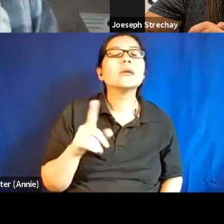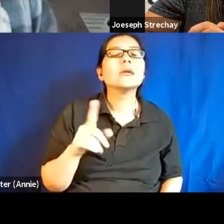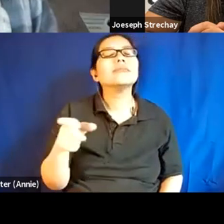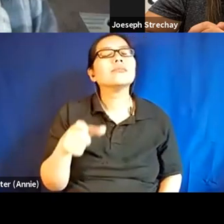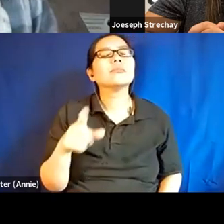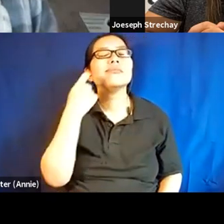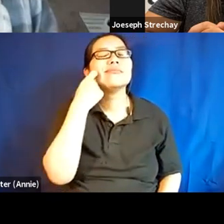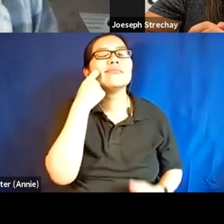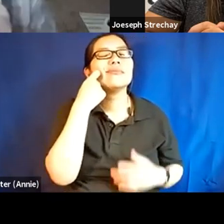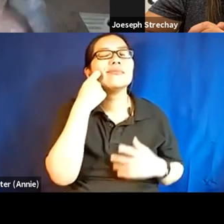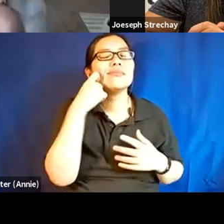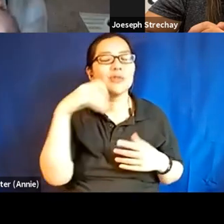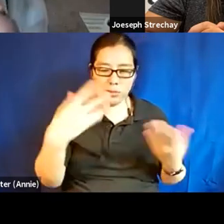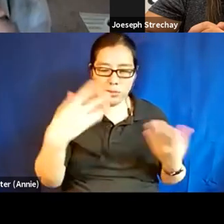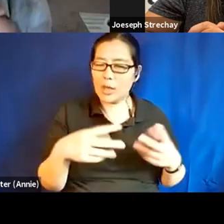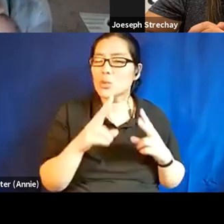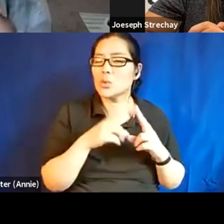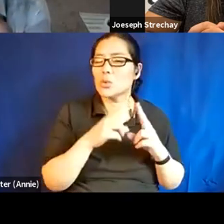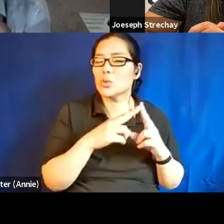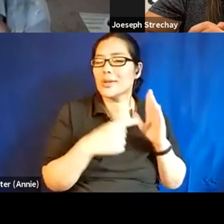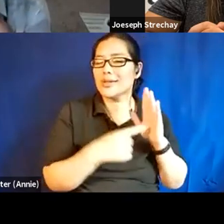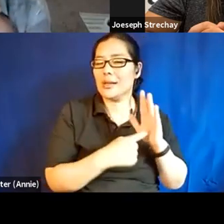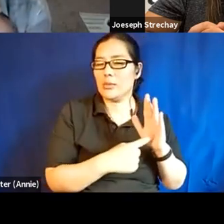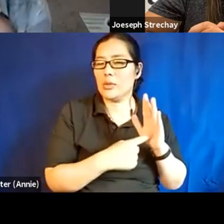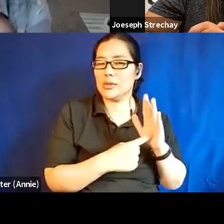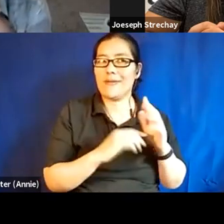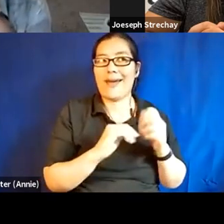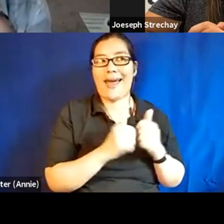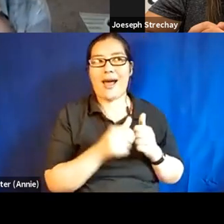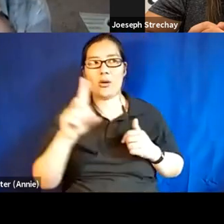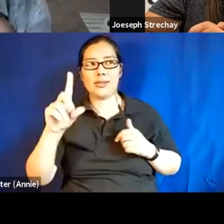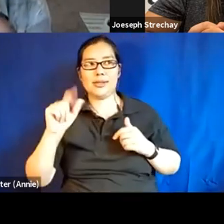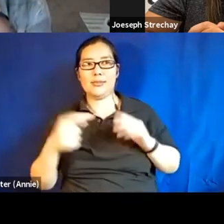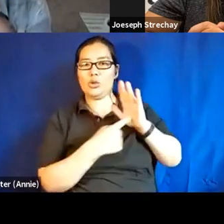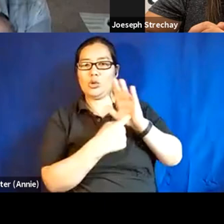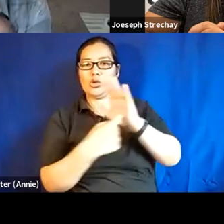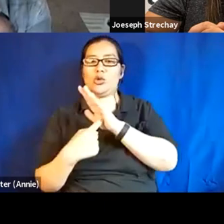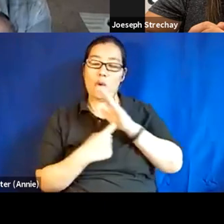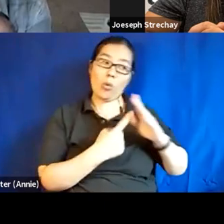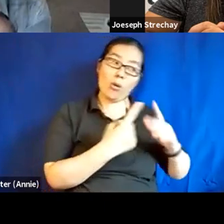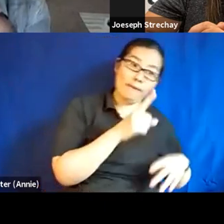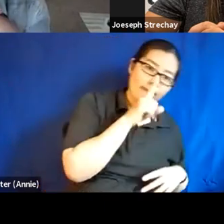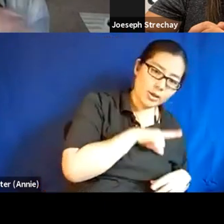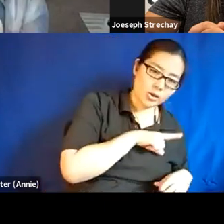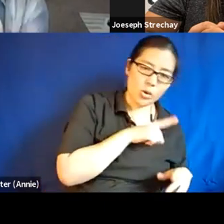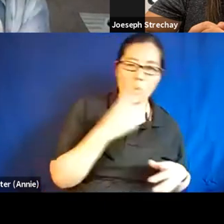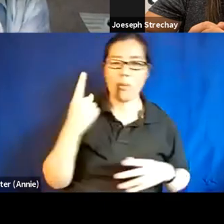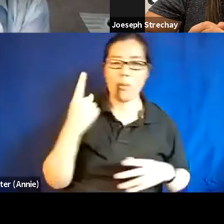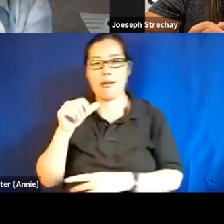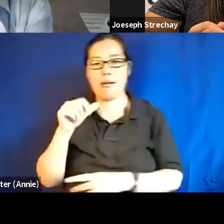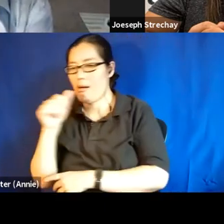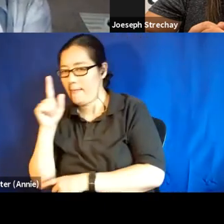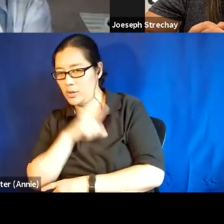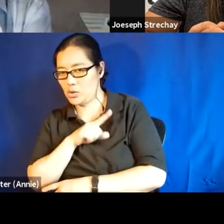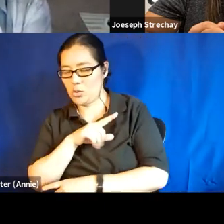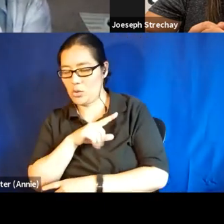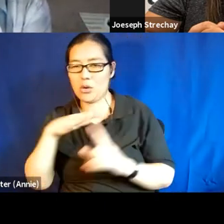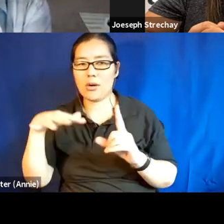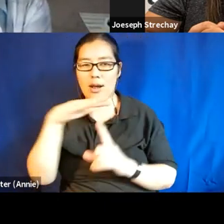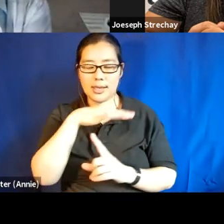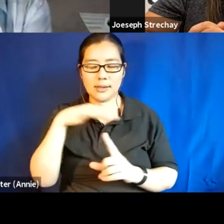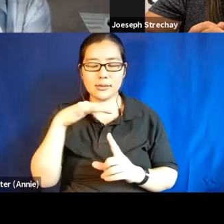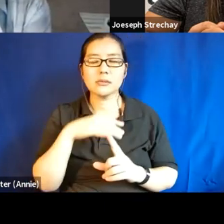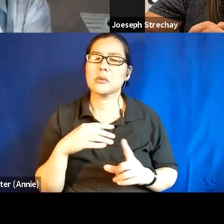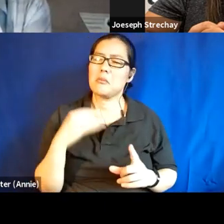disability is, uh, portrayed one in a fictional context and the other in a non-fictional context. Um, I would imagine,